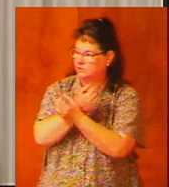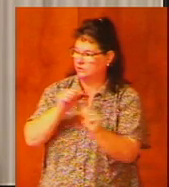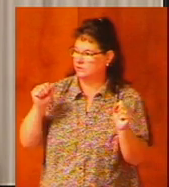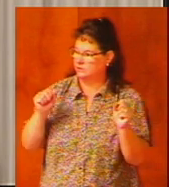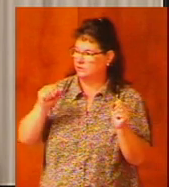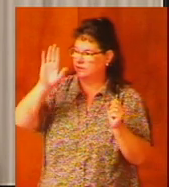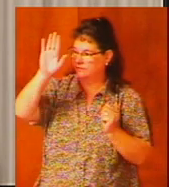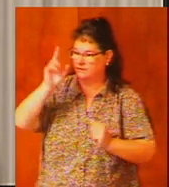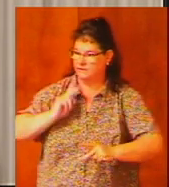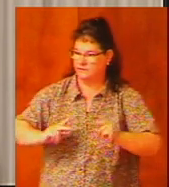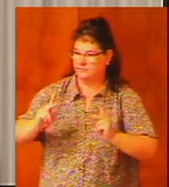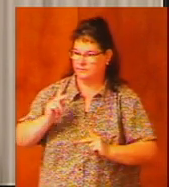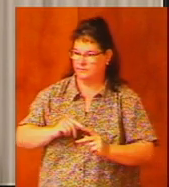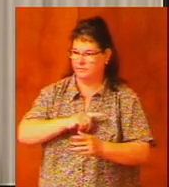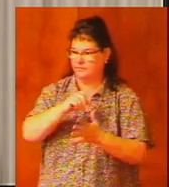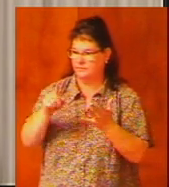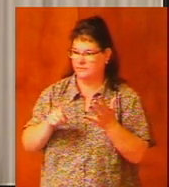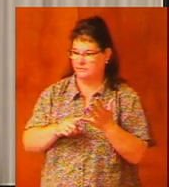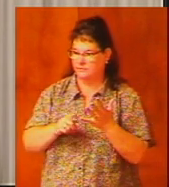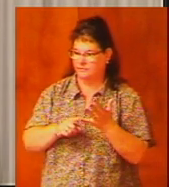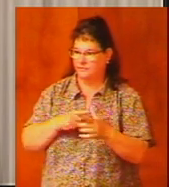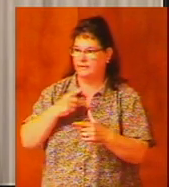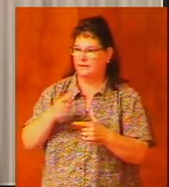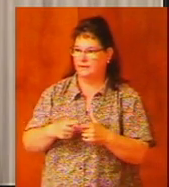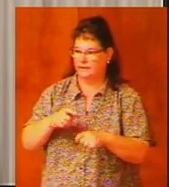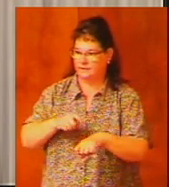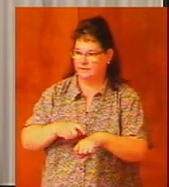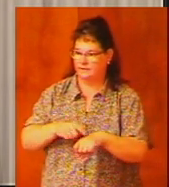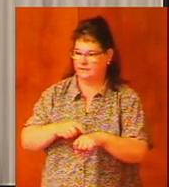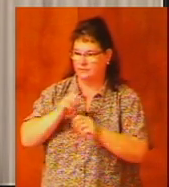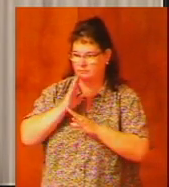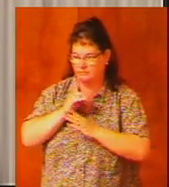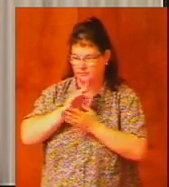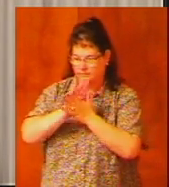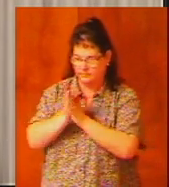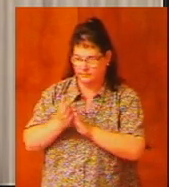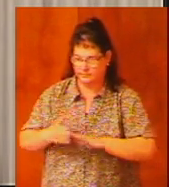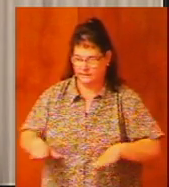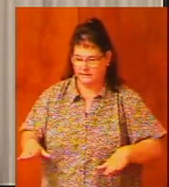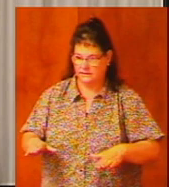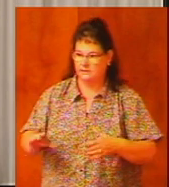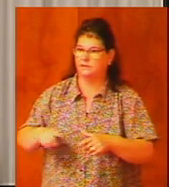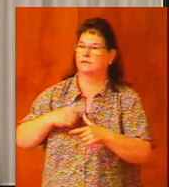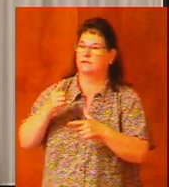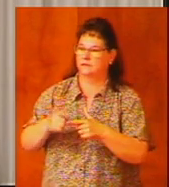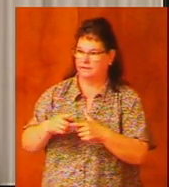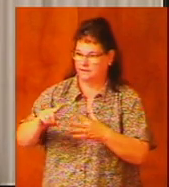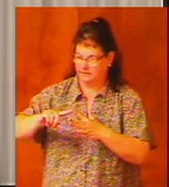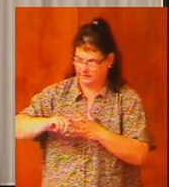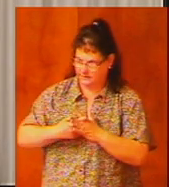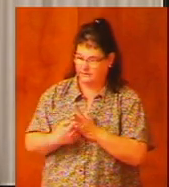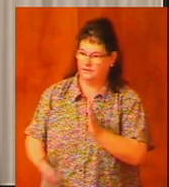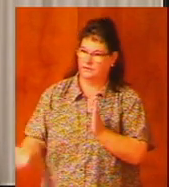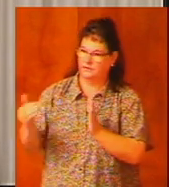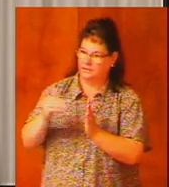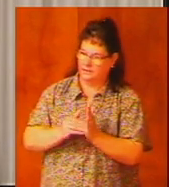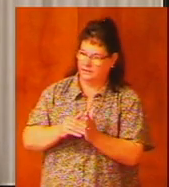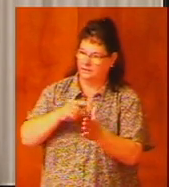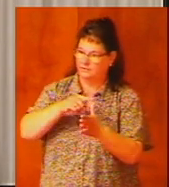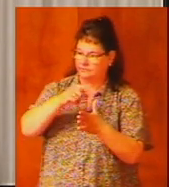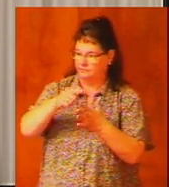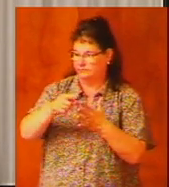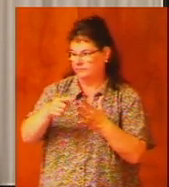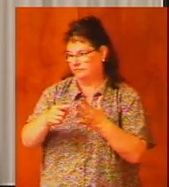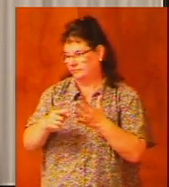his people. And then there would be a time of serenity or peace and then the cycle started all